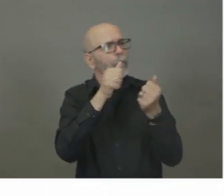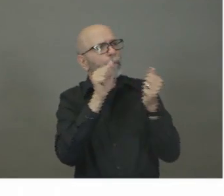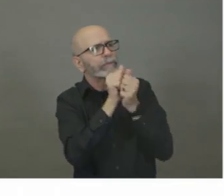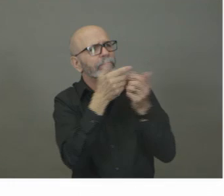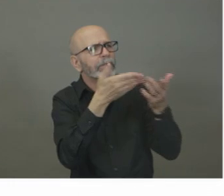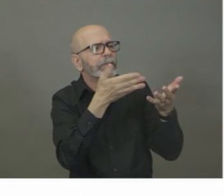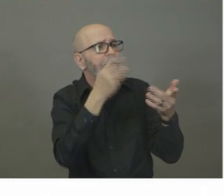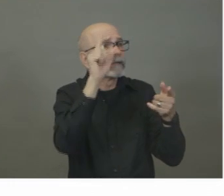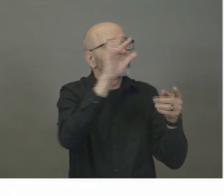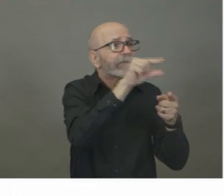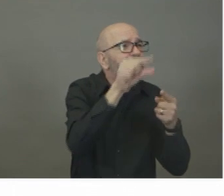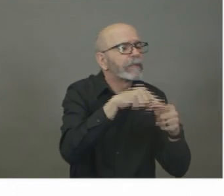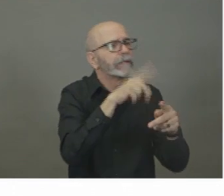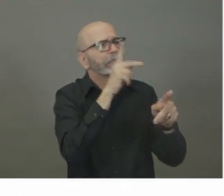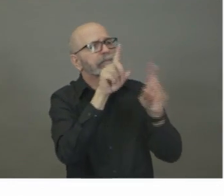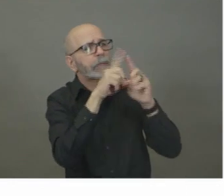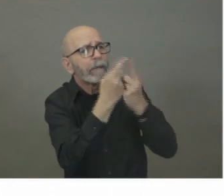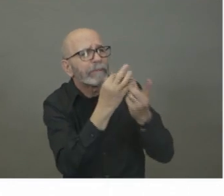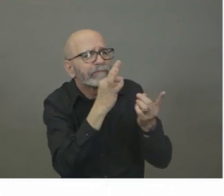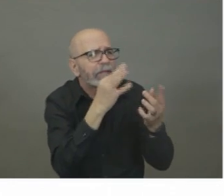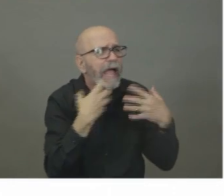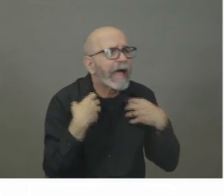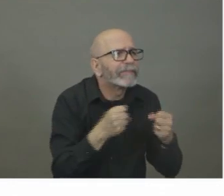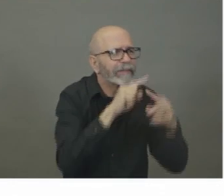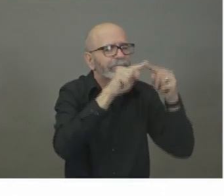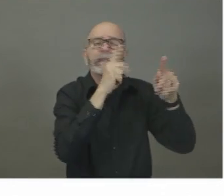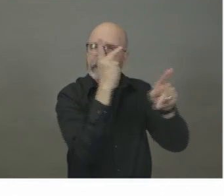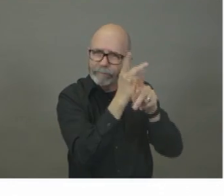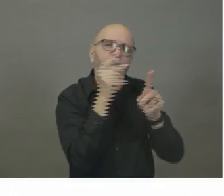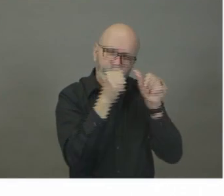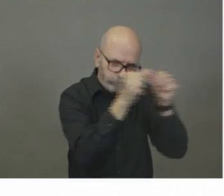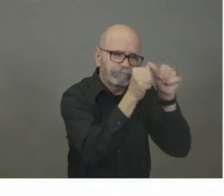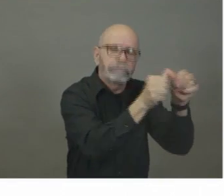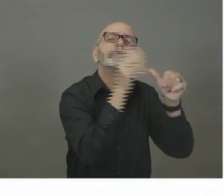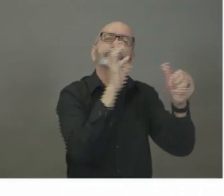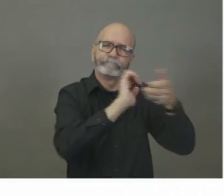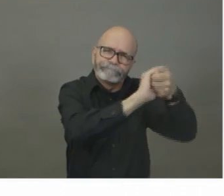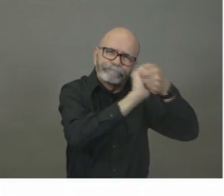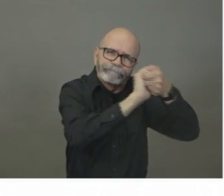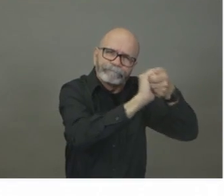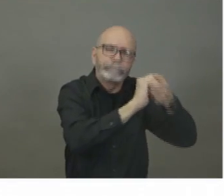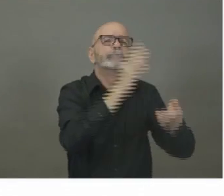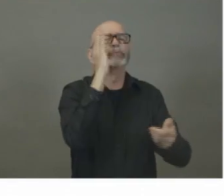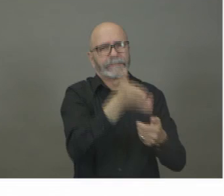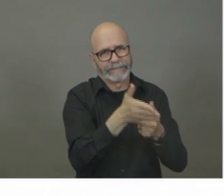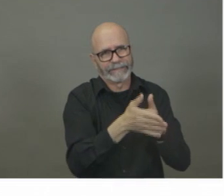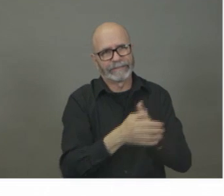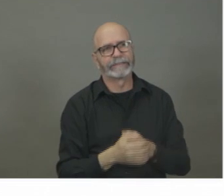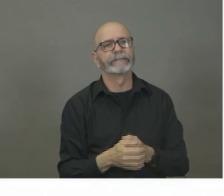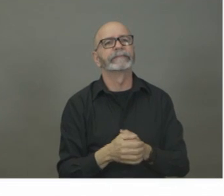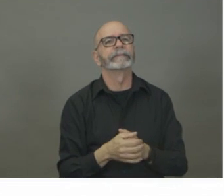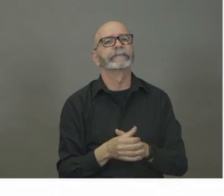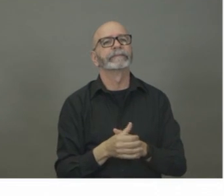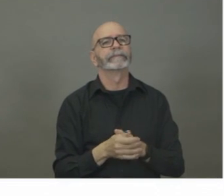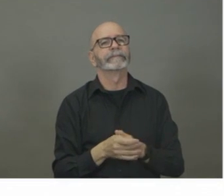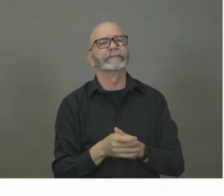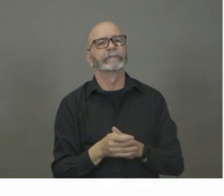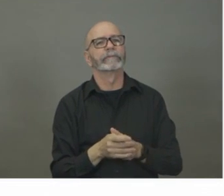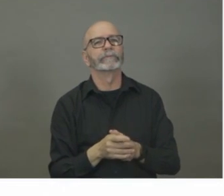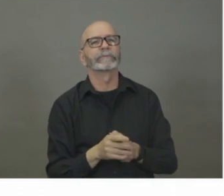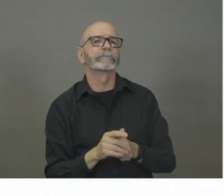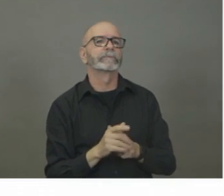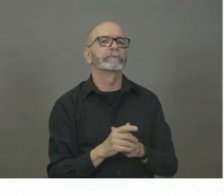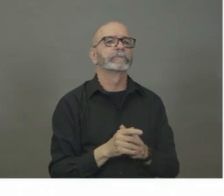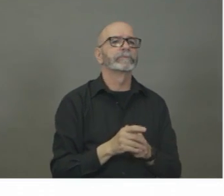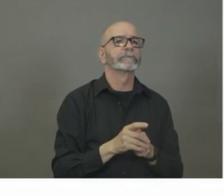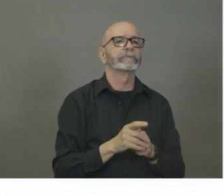services? That's all part of a pandemic plan that we're turning to, so the critical infrastructure inside and outside of government is maintained